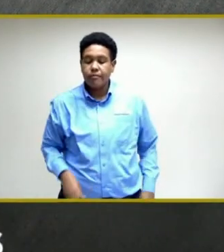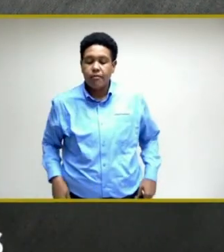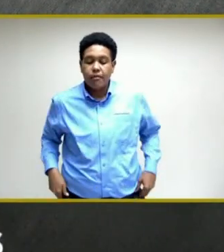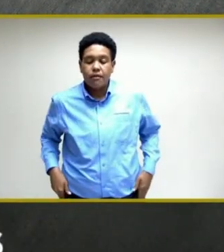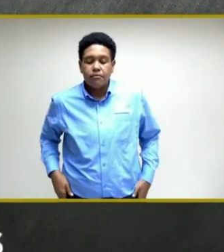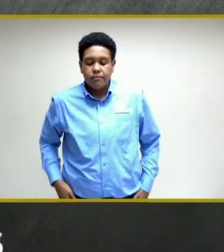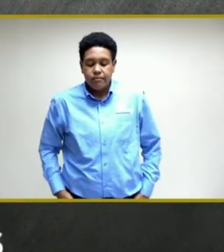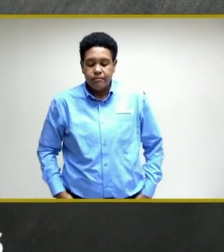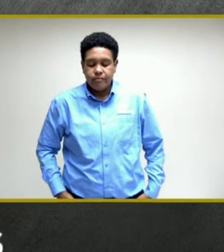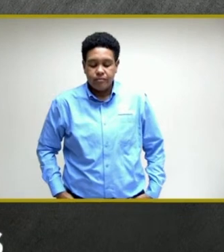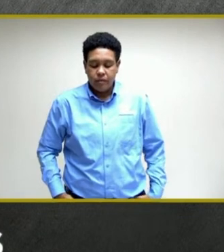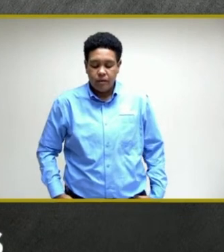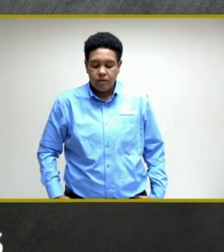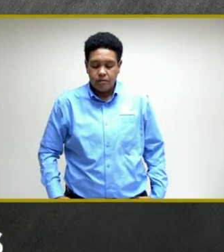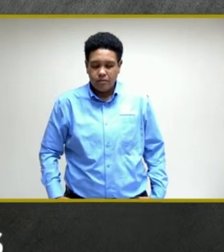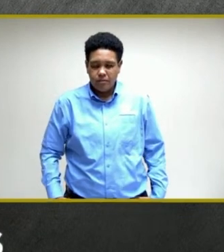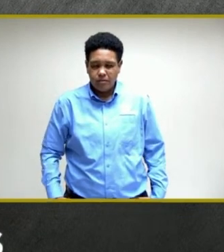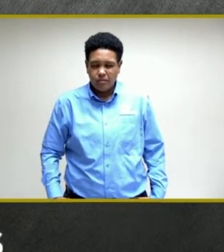Hi, good evening.